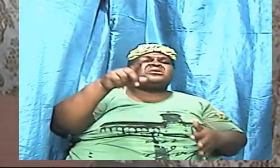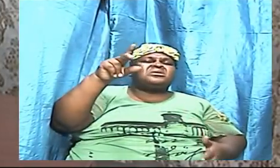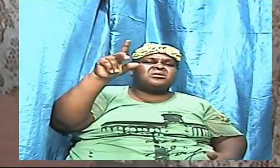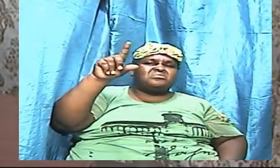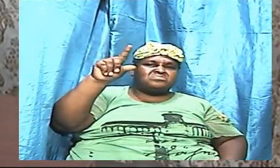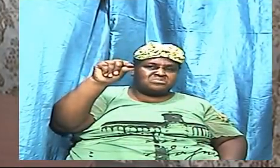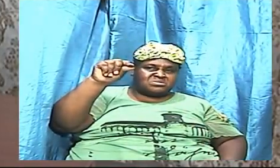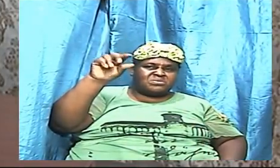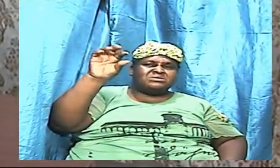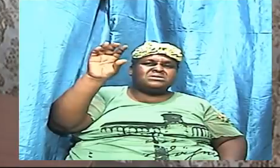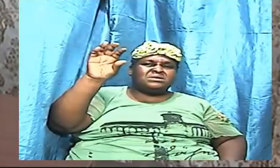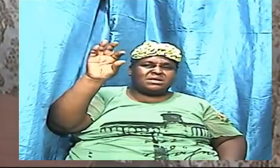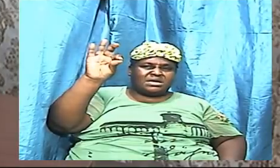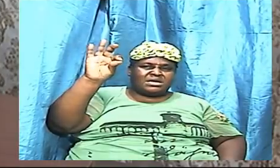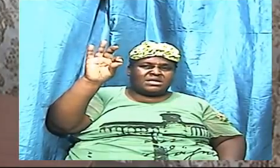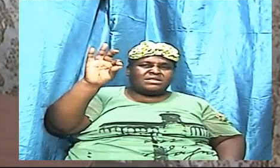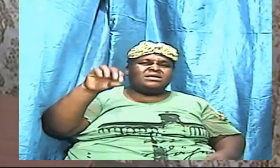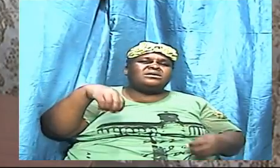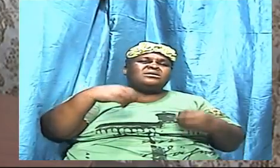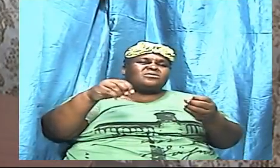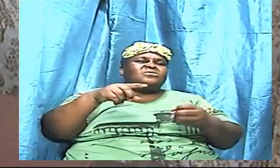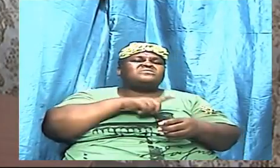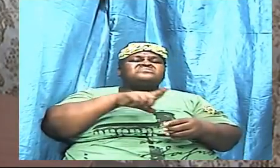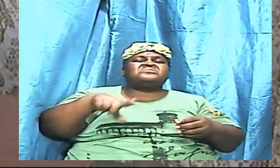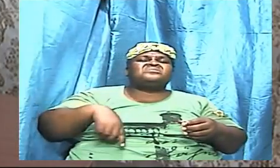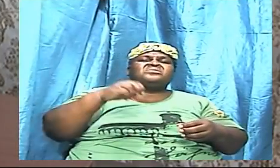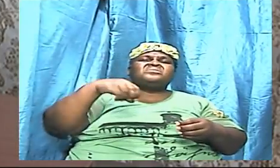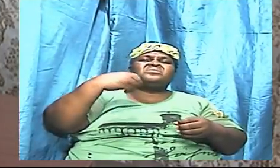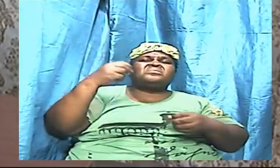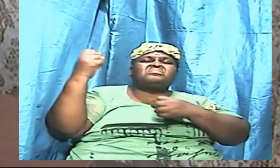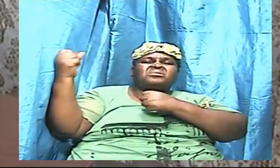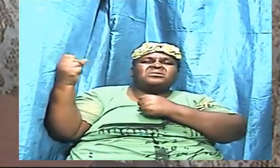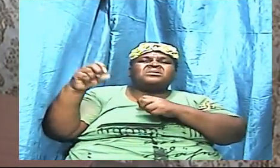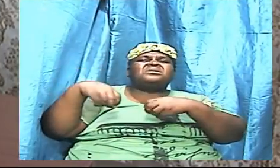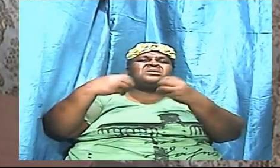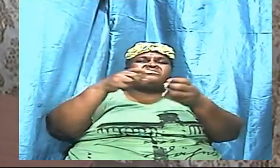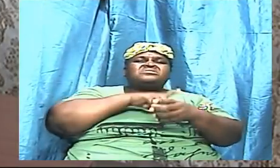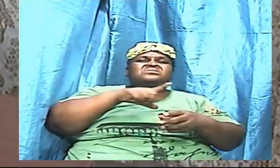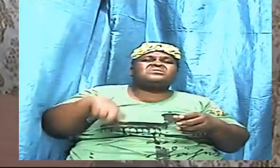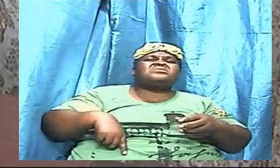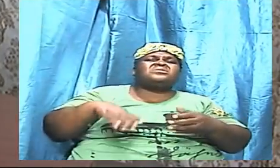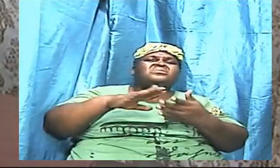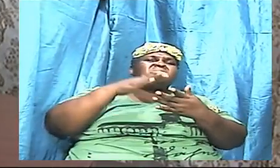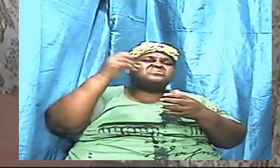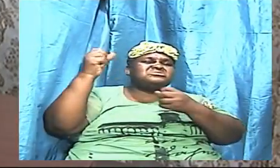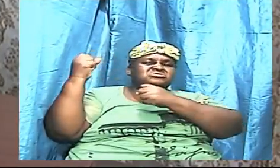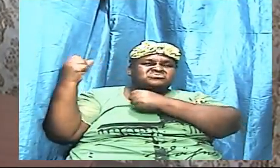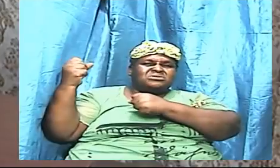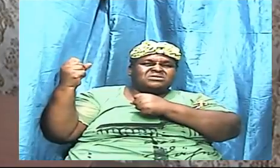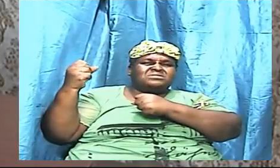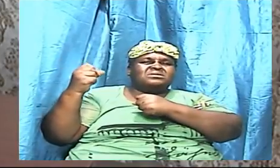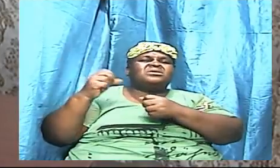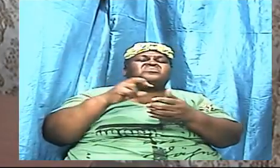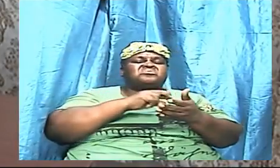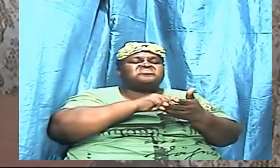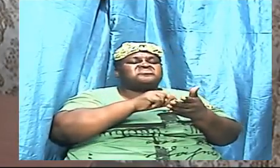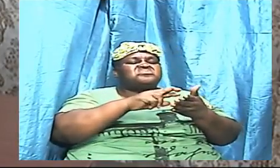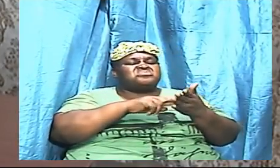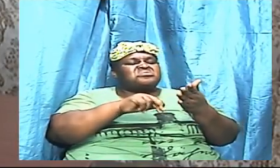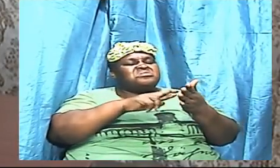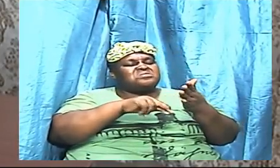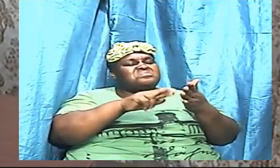give unto the lord oh ye mighty give unto the lord glory and strength and we are going to read it